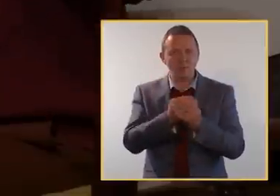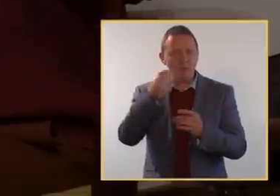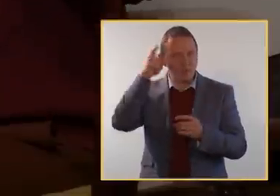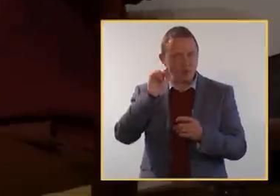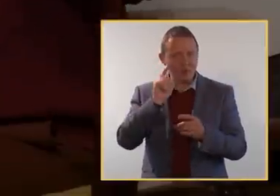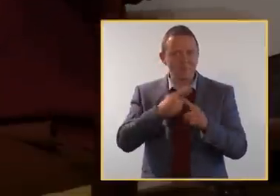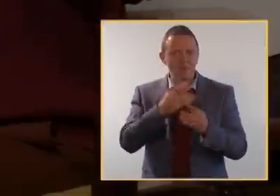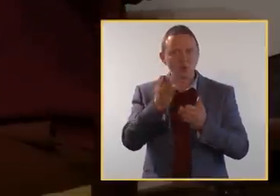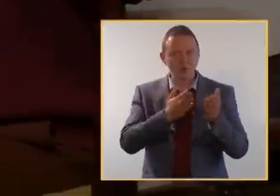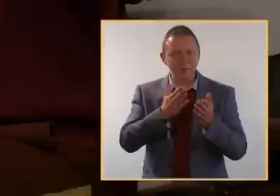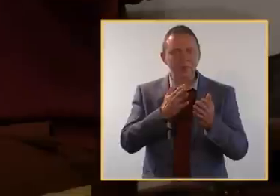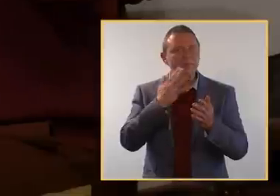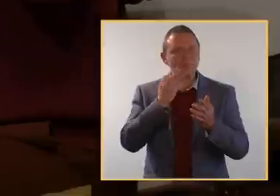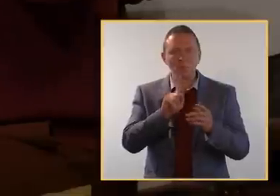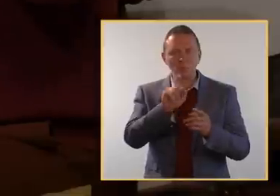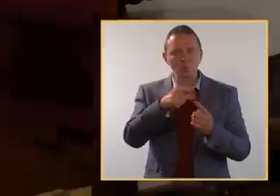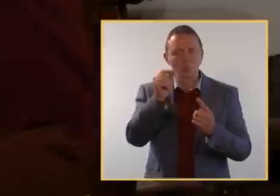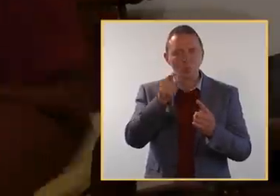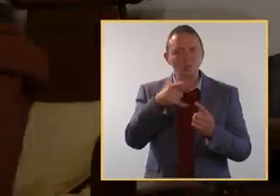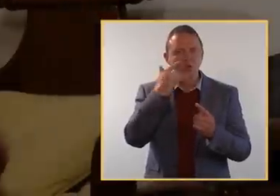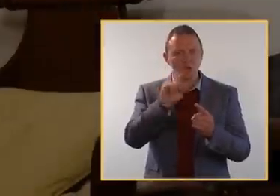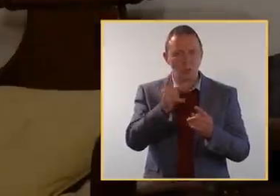shove in a brand new hearing aid and go about your day.